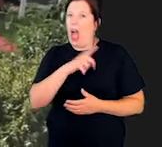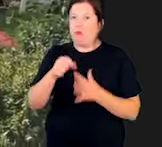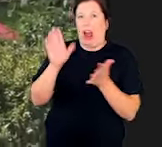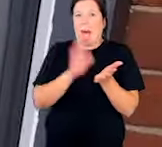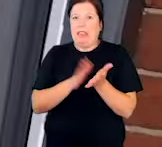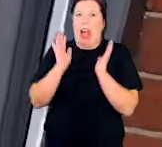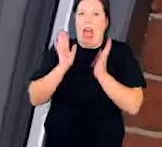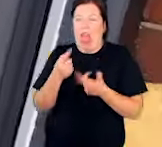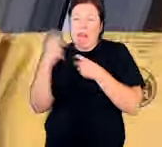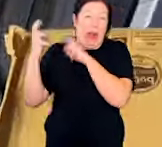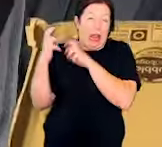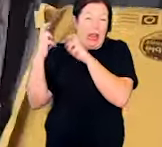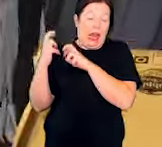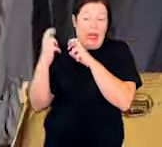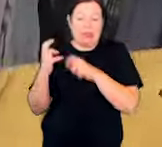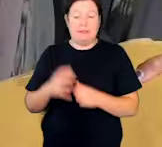Thanks.